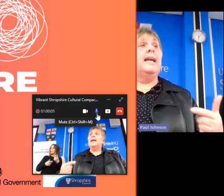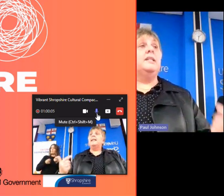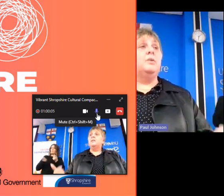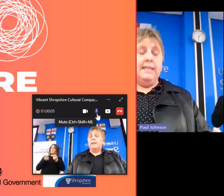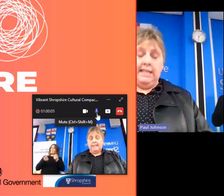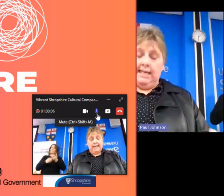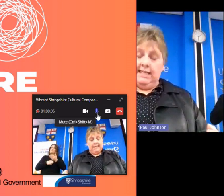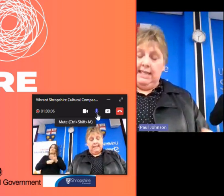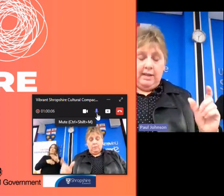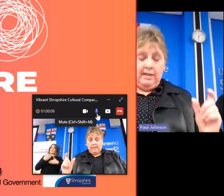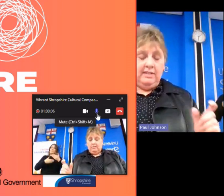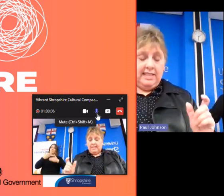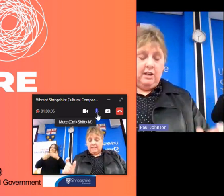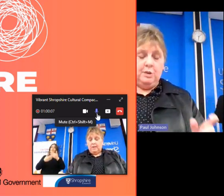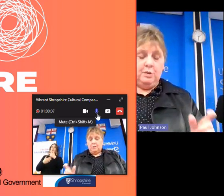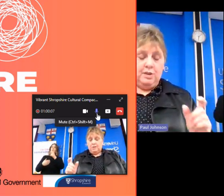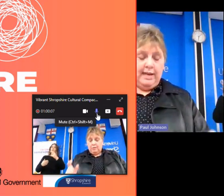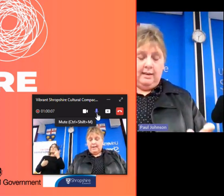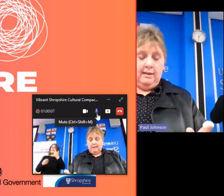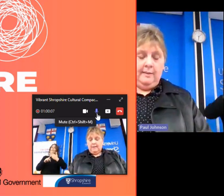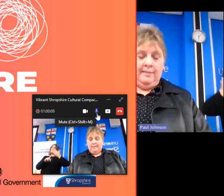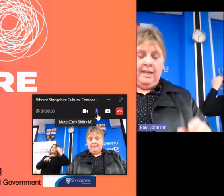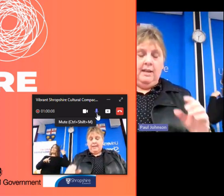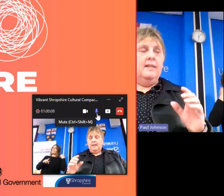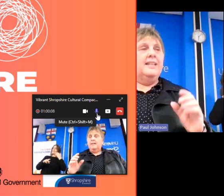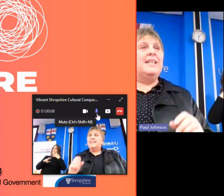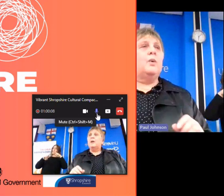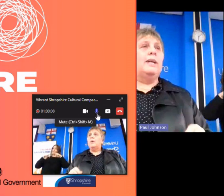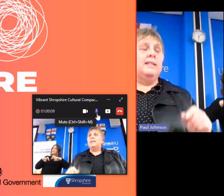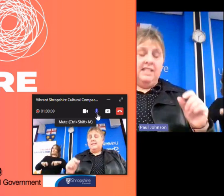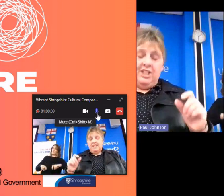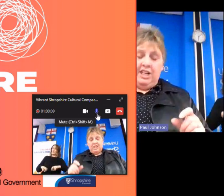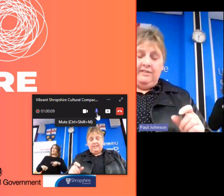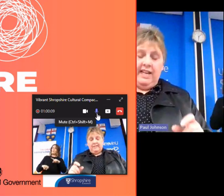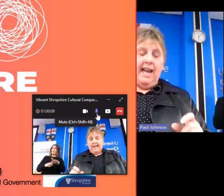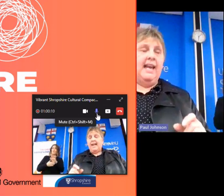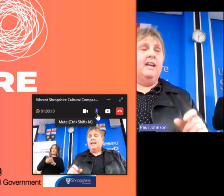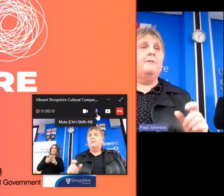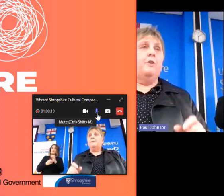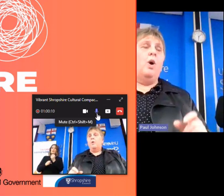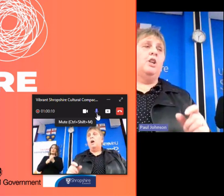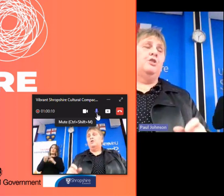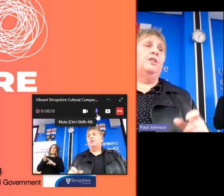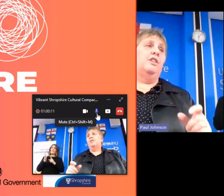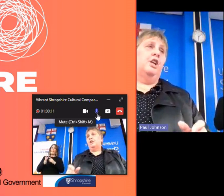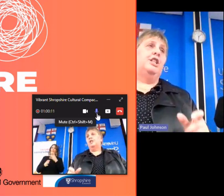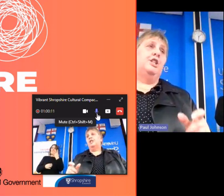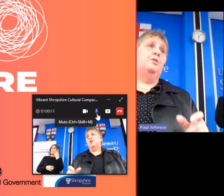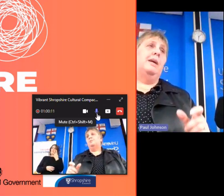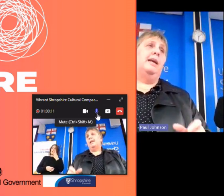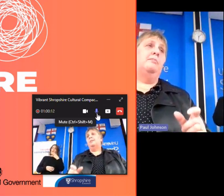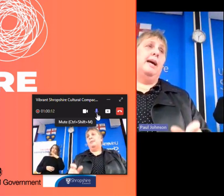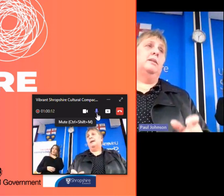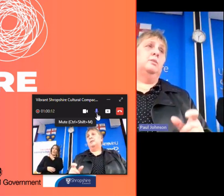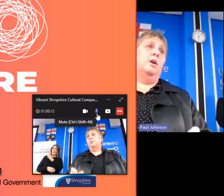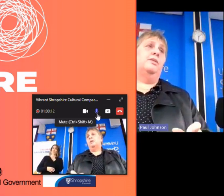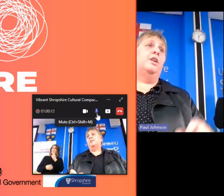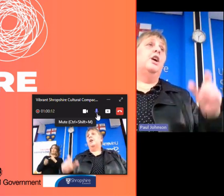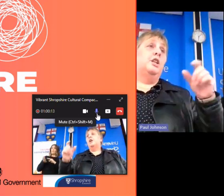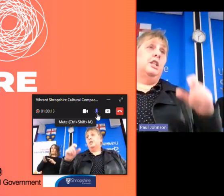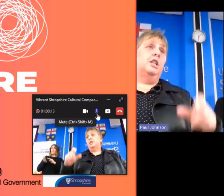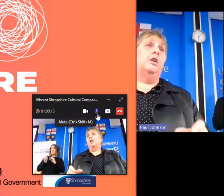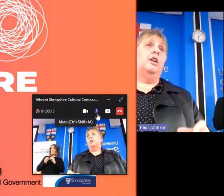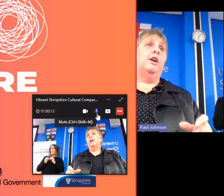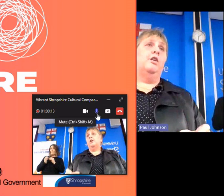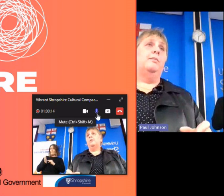and again in 2018 when the research was written this equated to gva of 432 million pounds